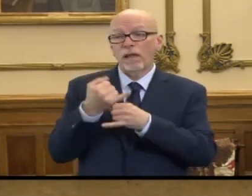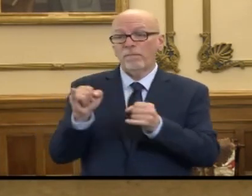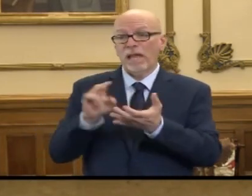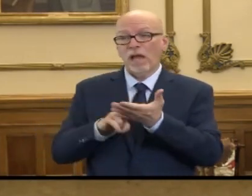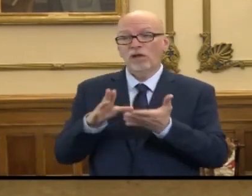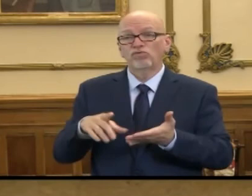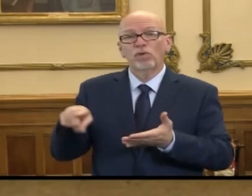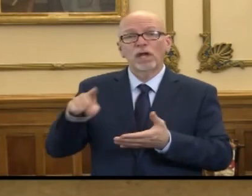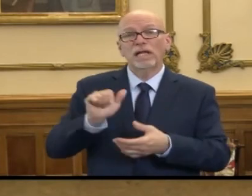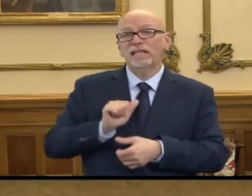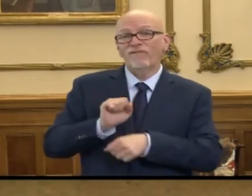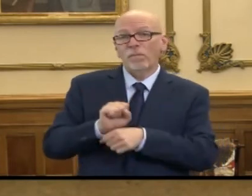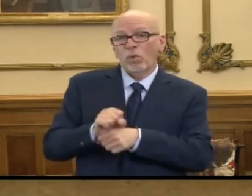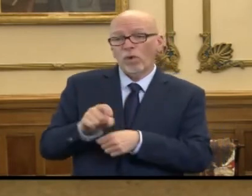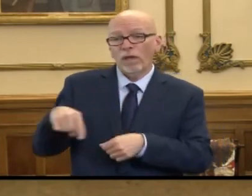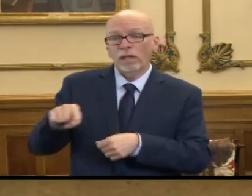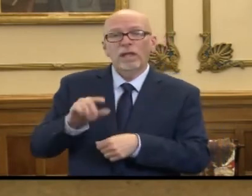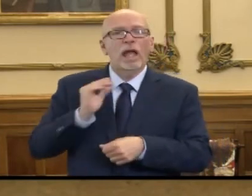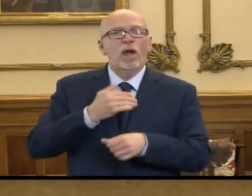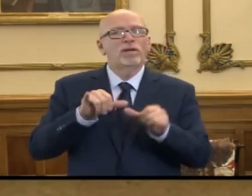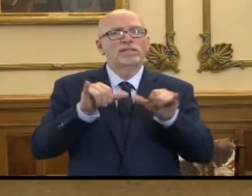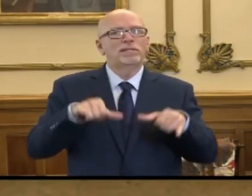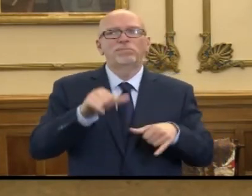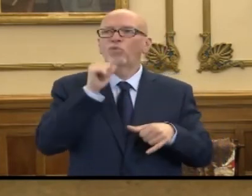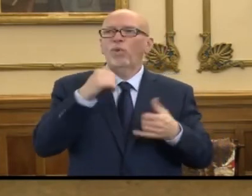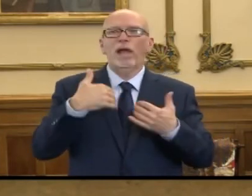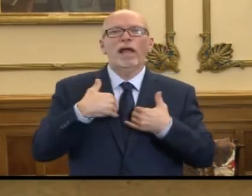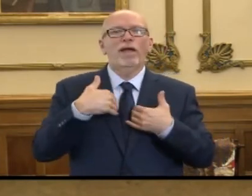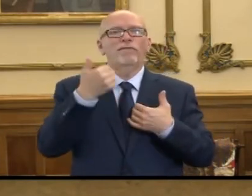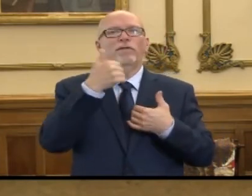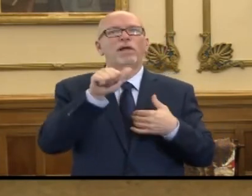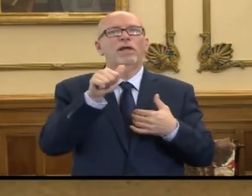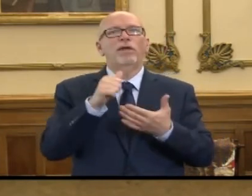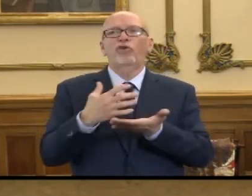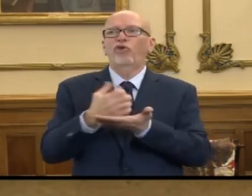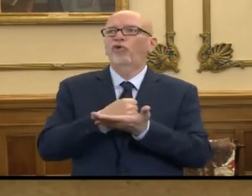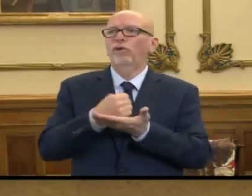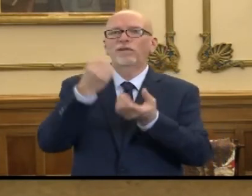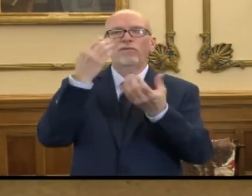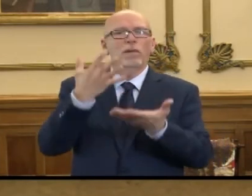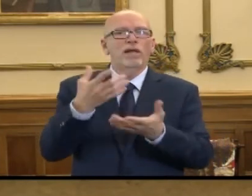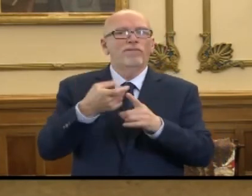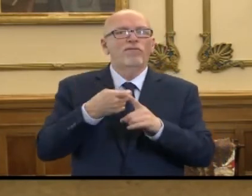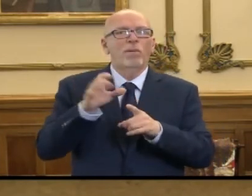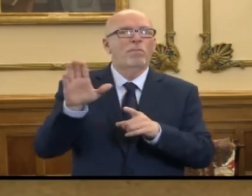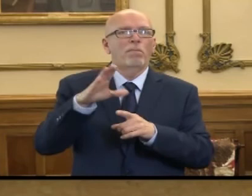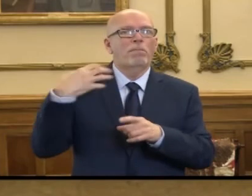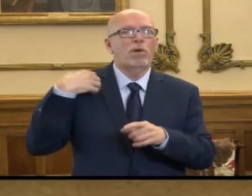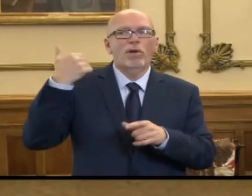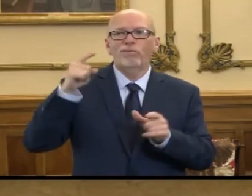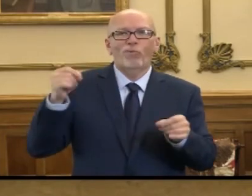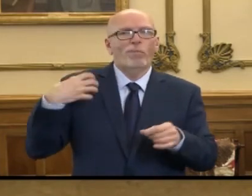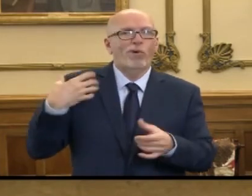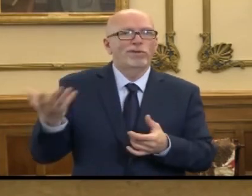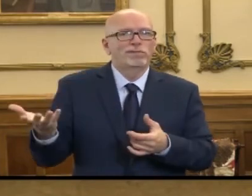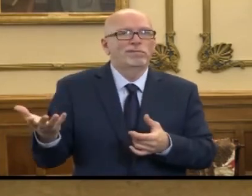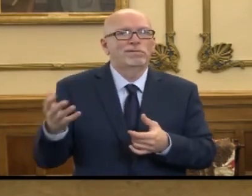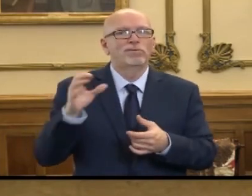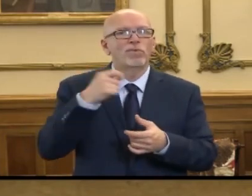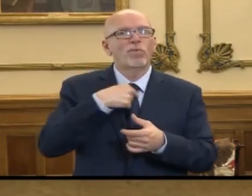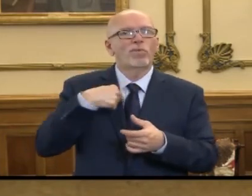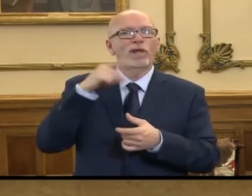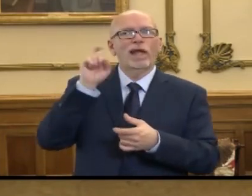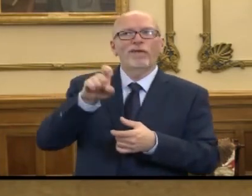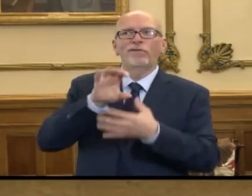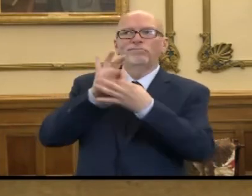for those who are self-employed, our system doesn't have any earnings data for them. So we're going to have to partner